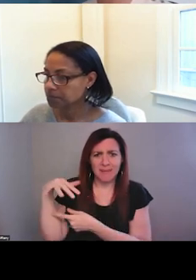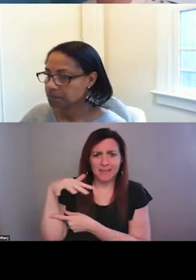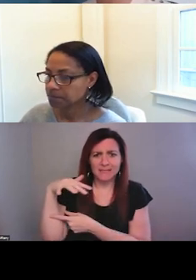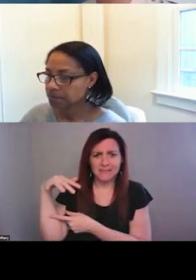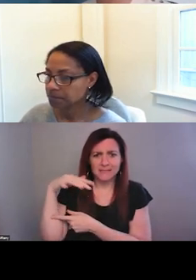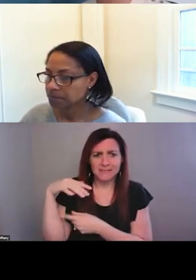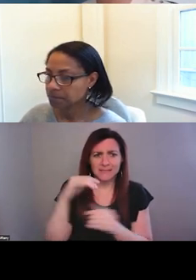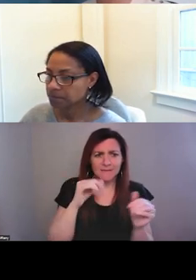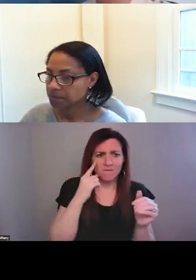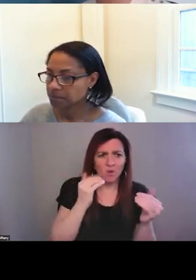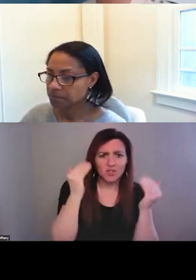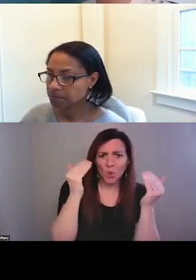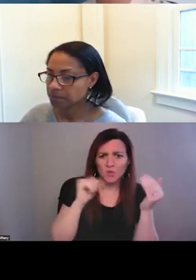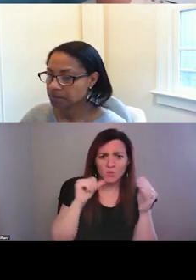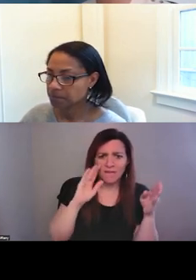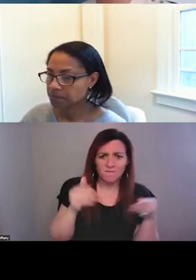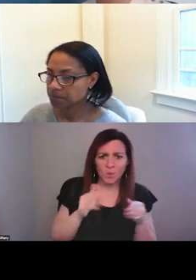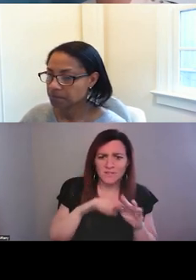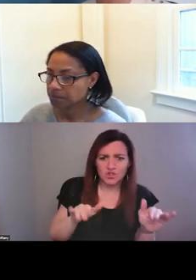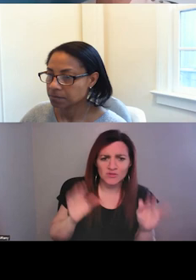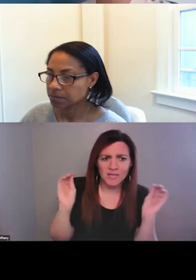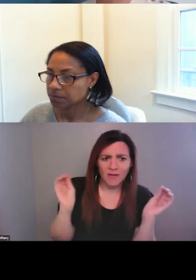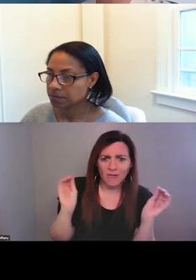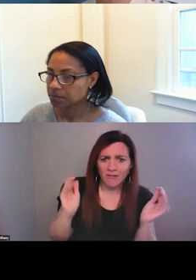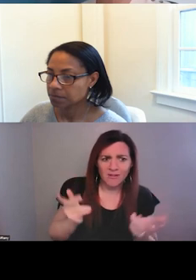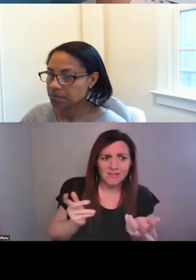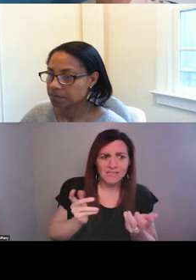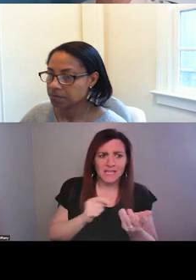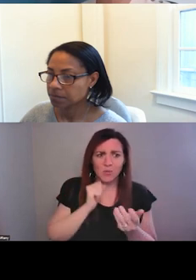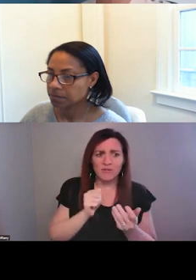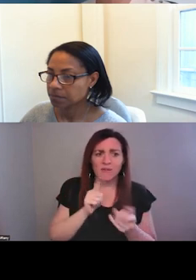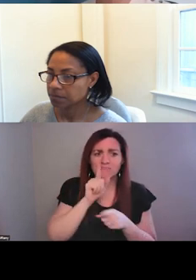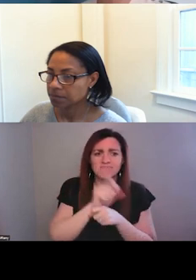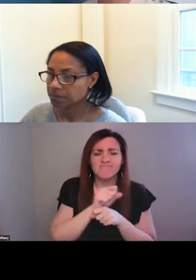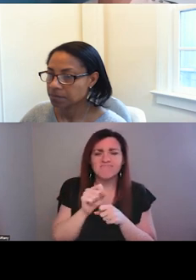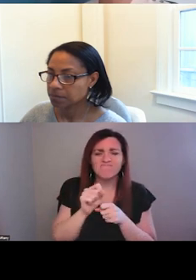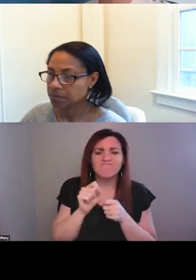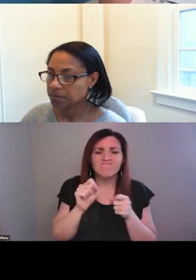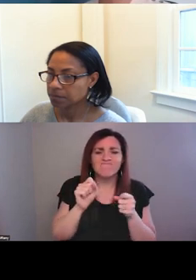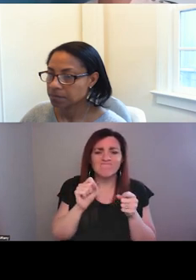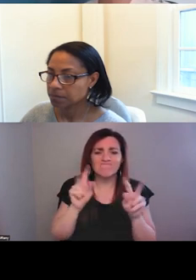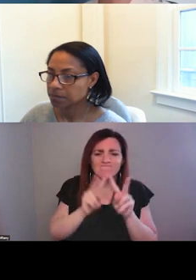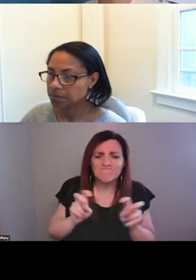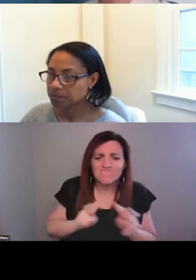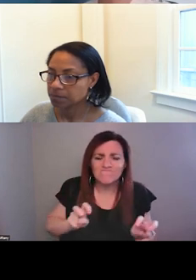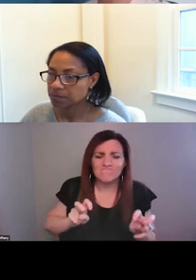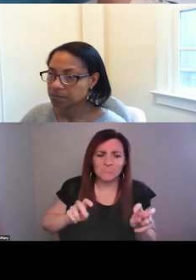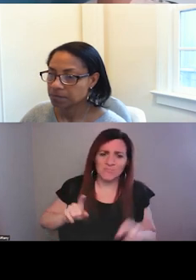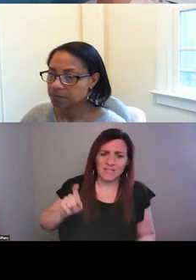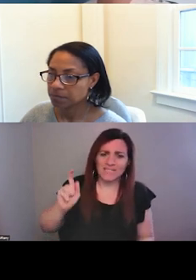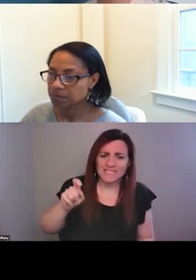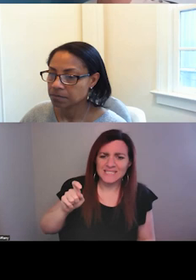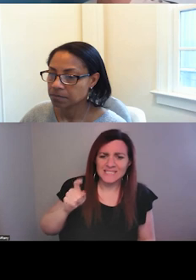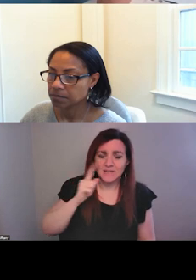do adults? And we're not focused and we're not really looking at the needs of both populations. So we